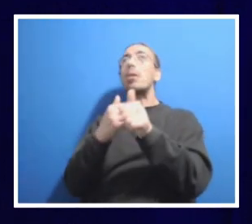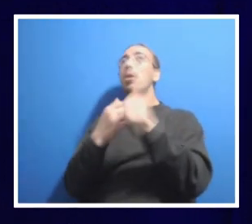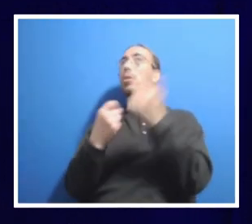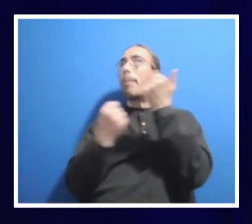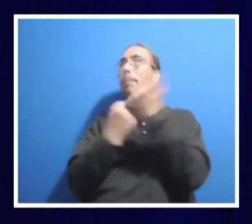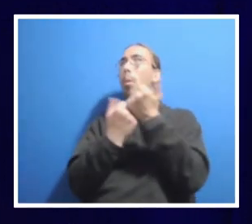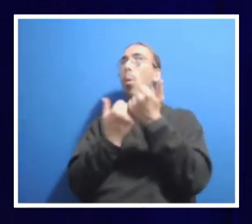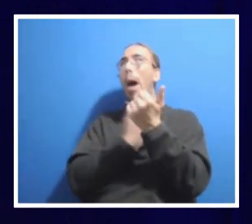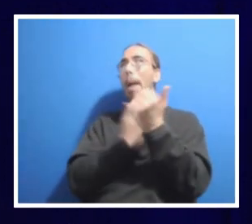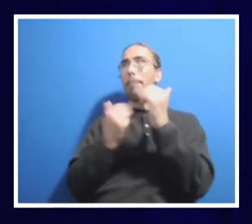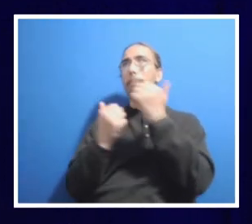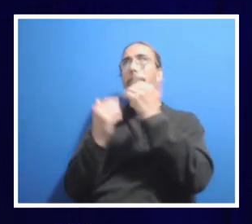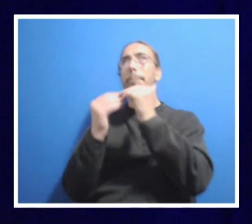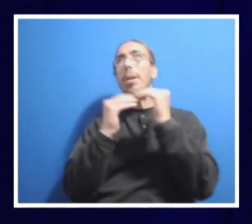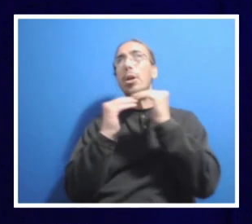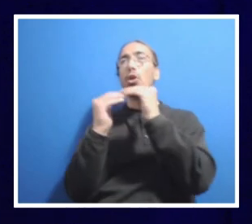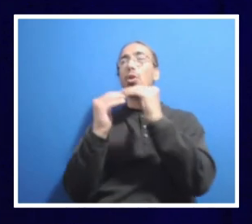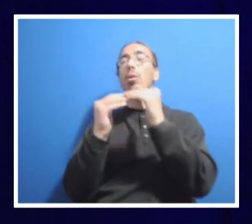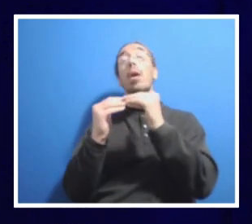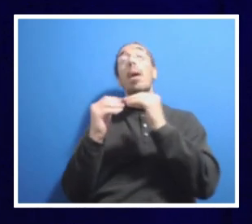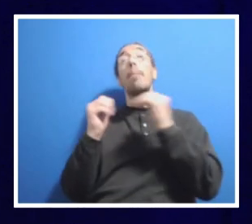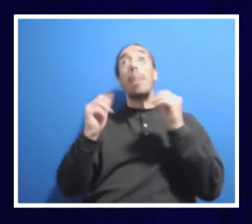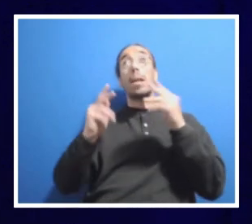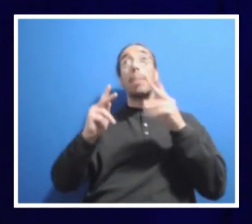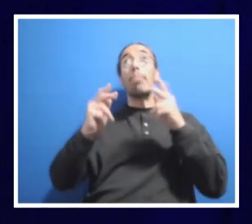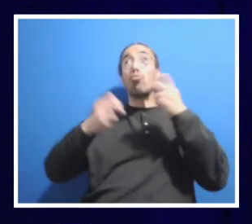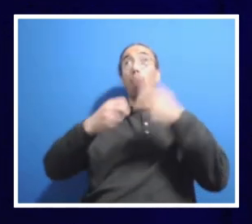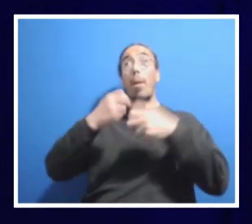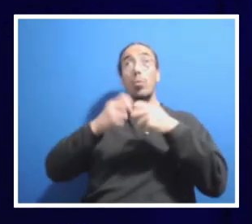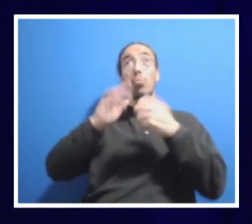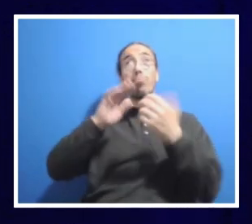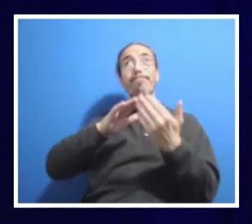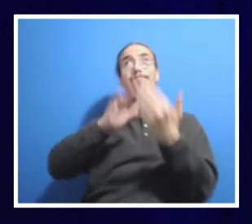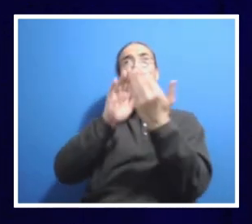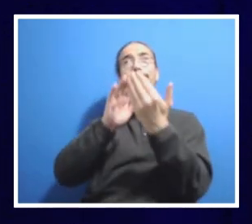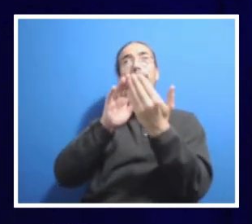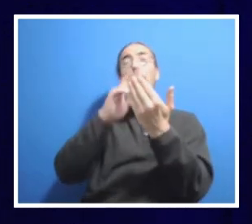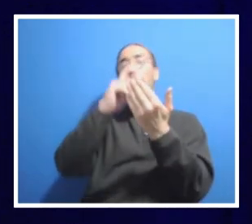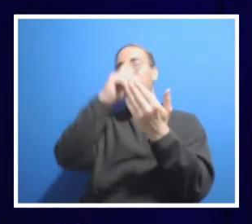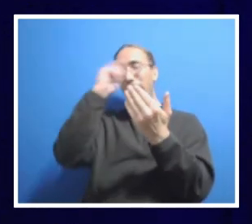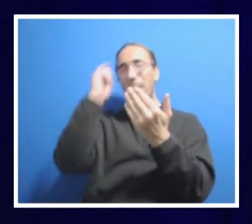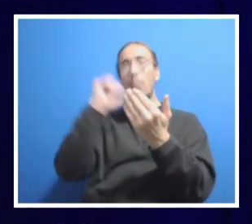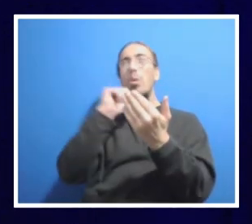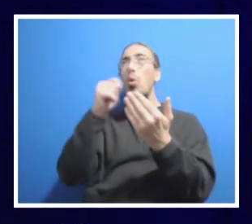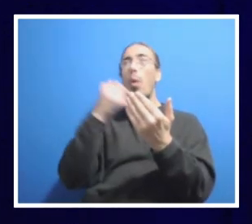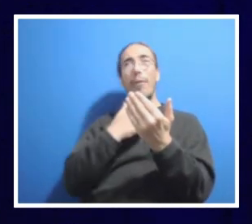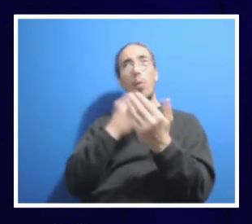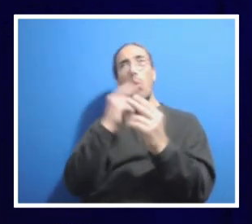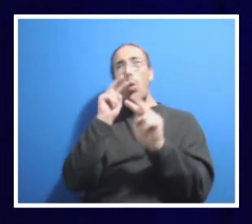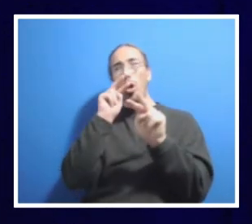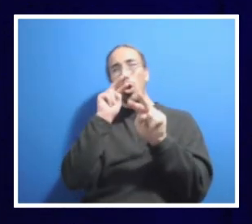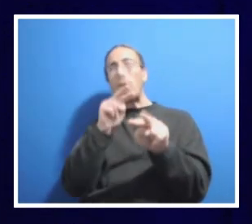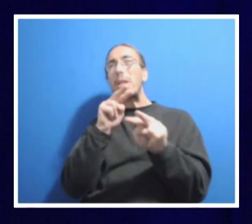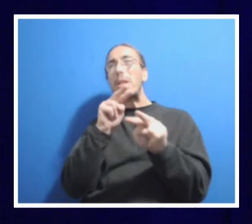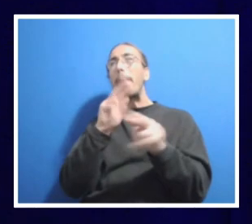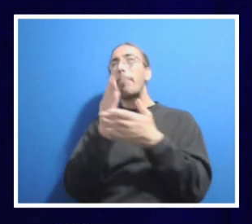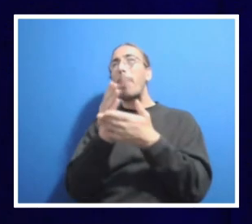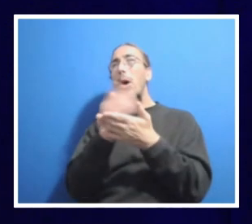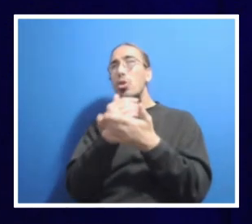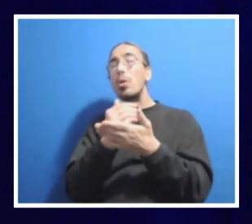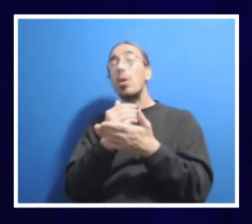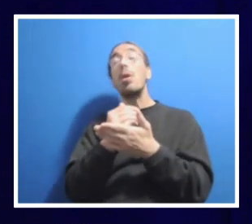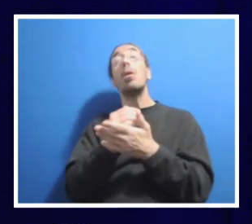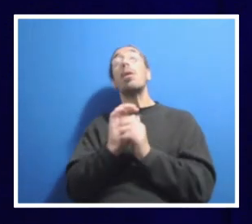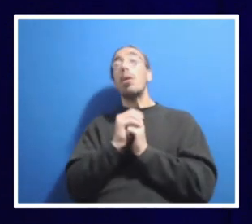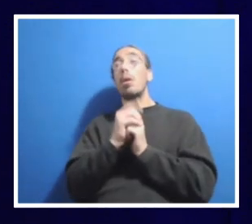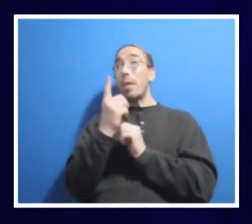many of the problems that we face are because we didn't have one look at the budget. There's not an organization that